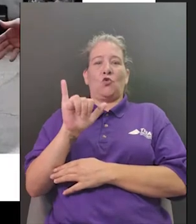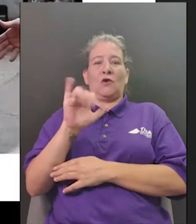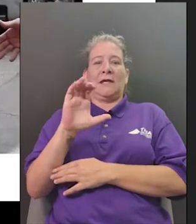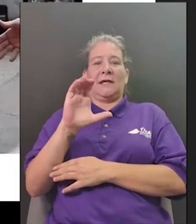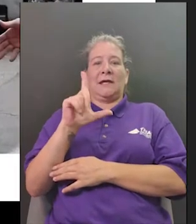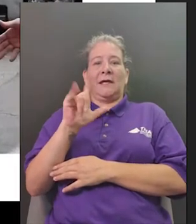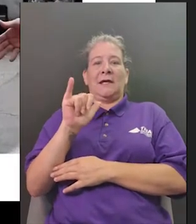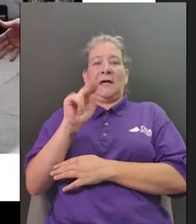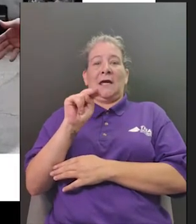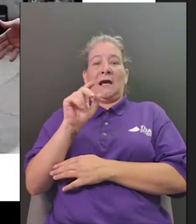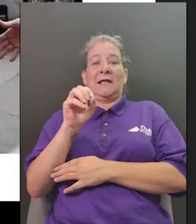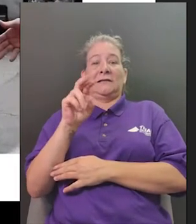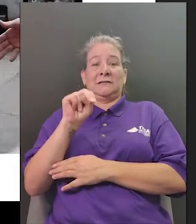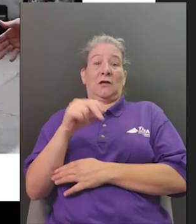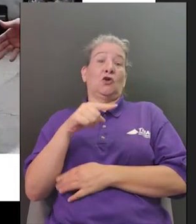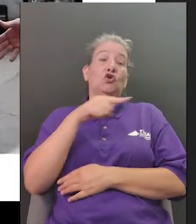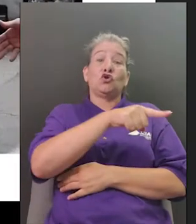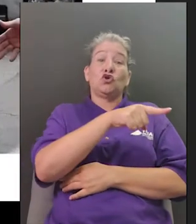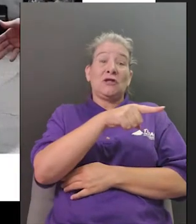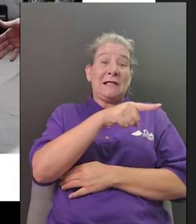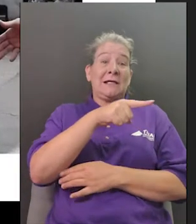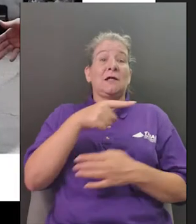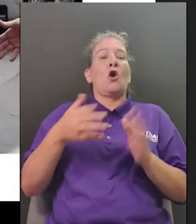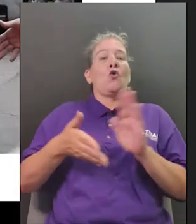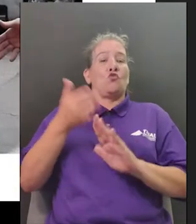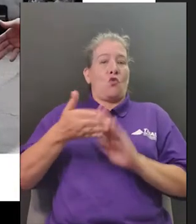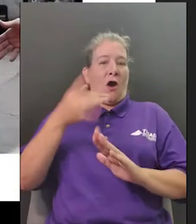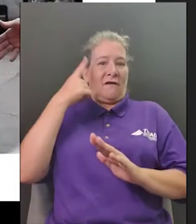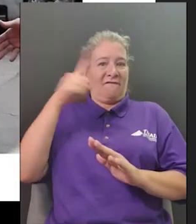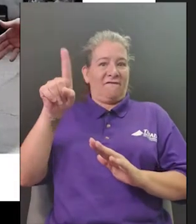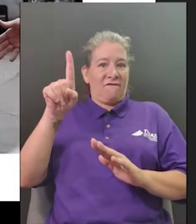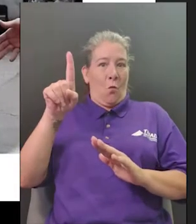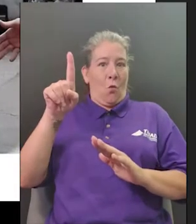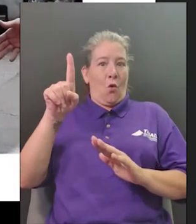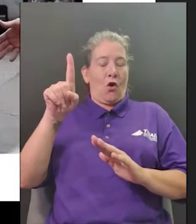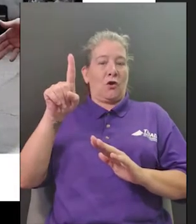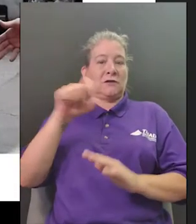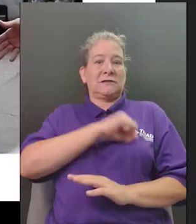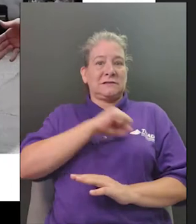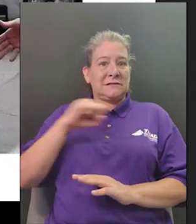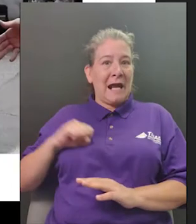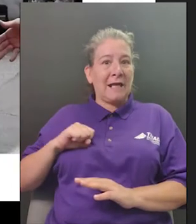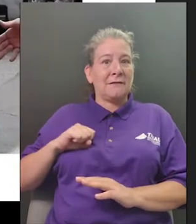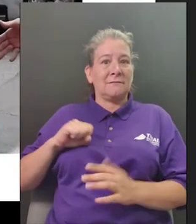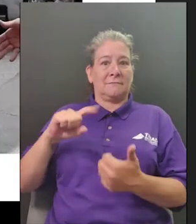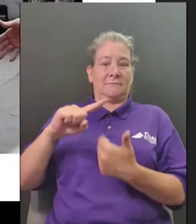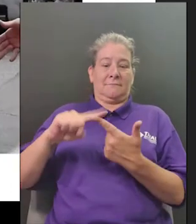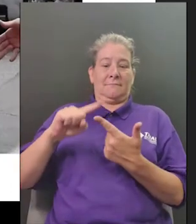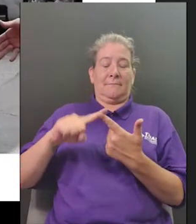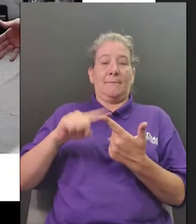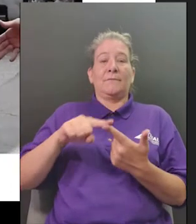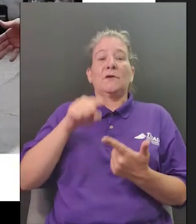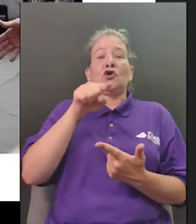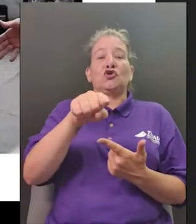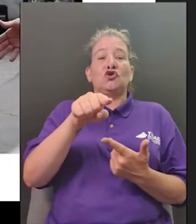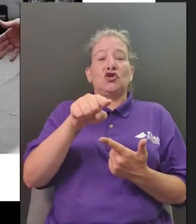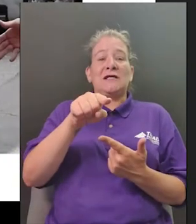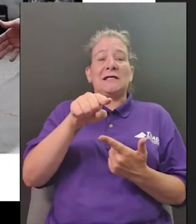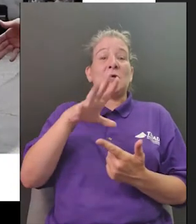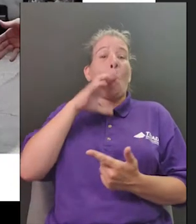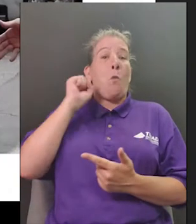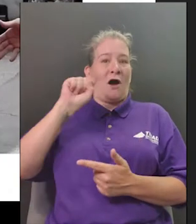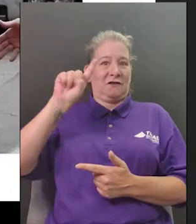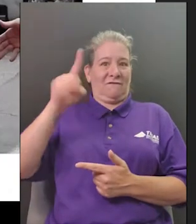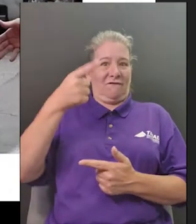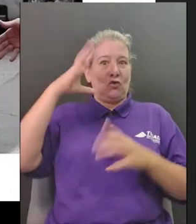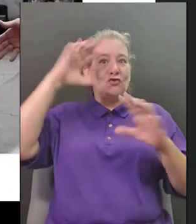and she also ran for president so here she is celebrating the fourth visiting with some people on the